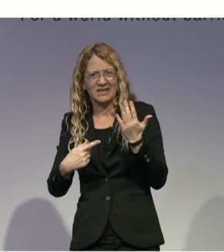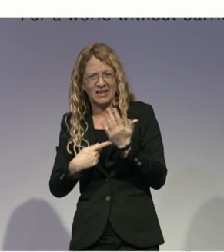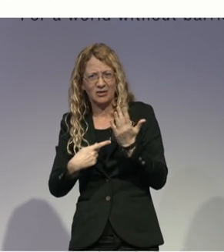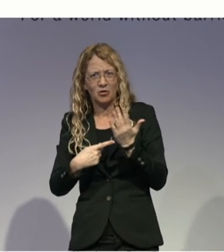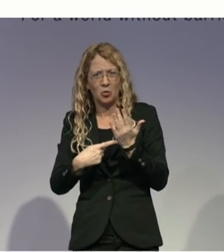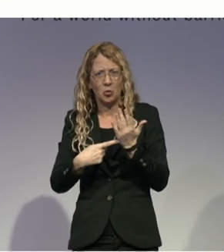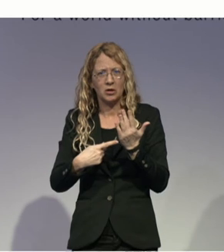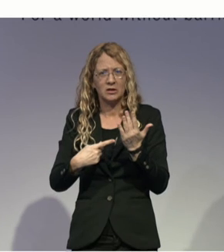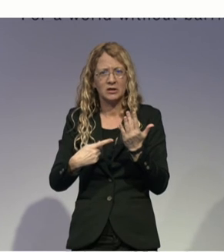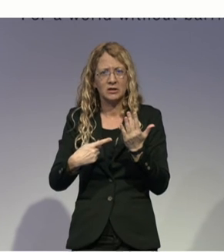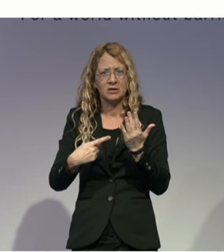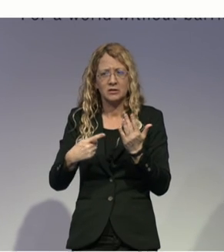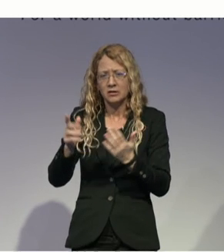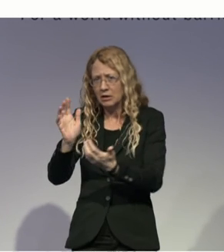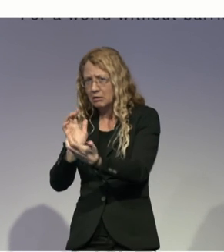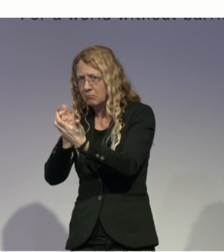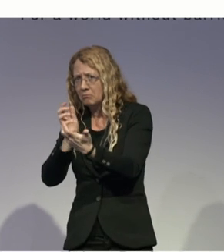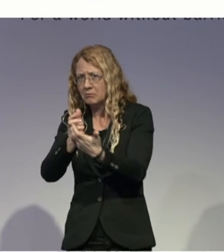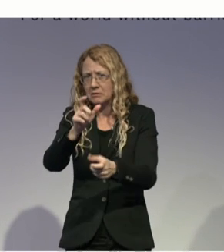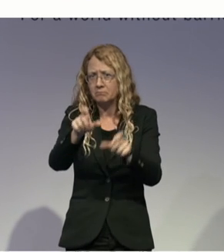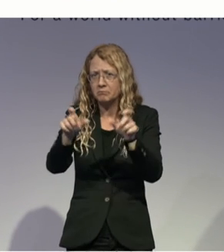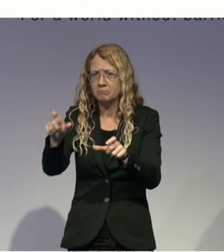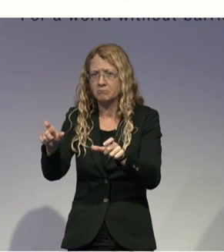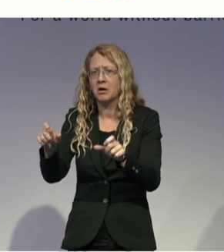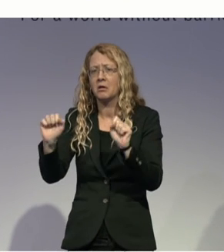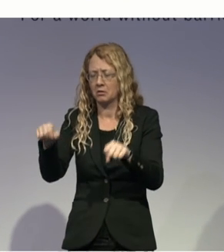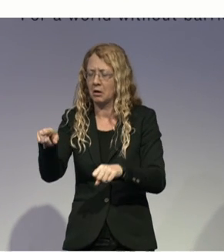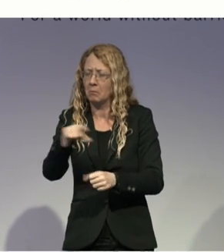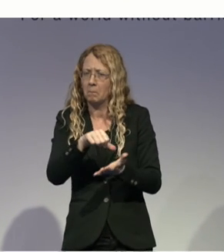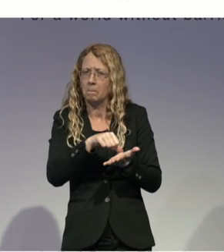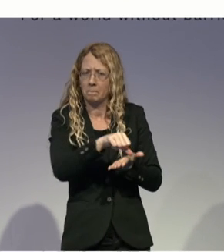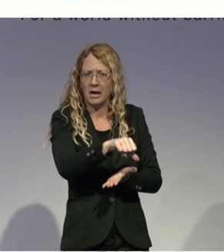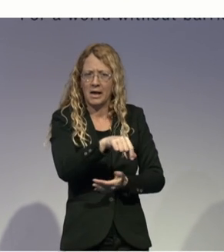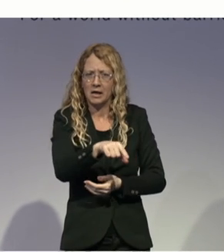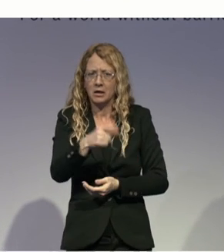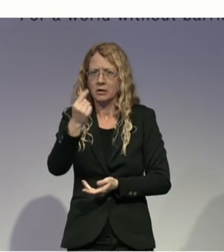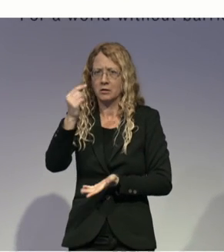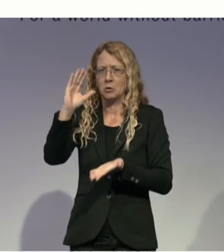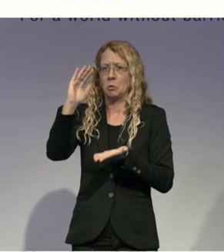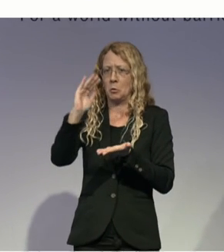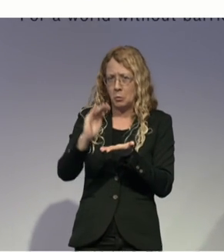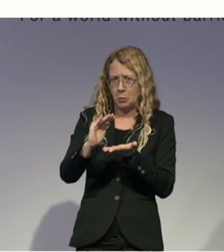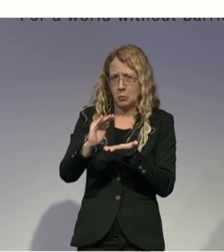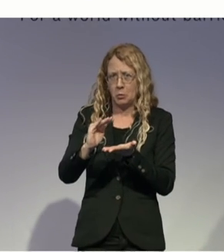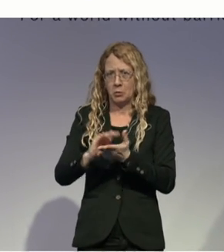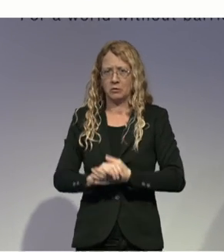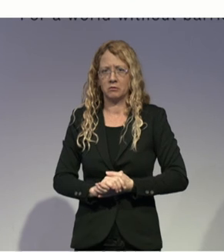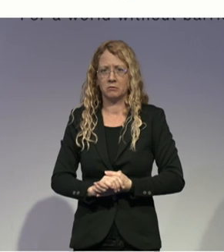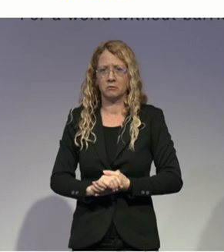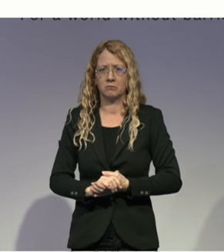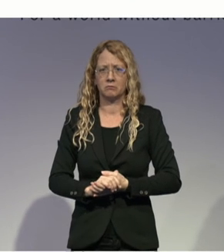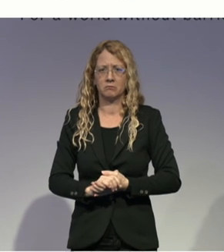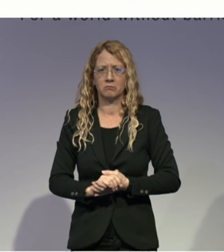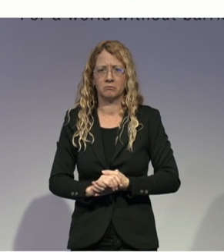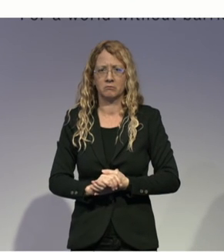affordable for people who are the majority that cannot access that affordability.